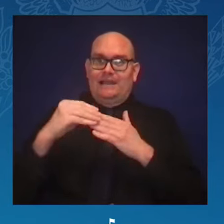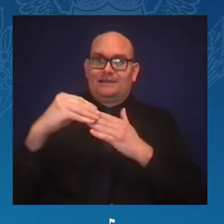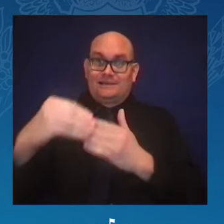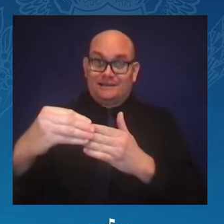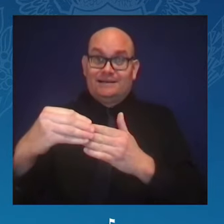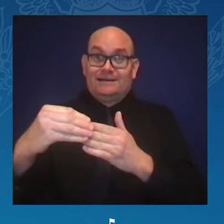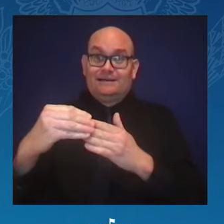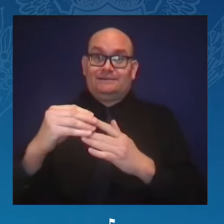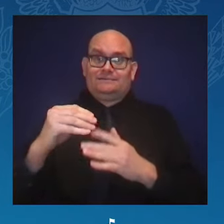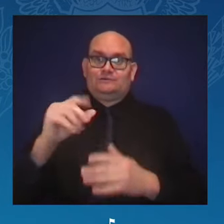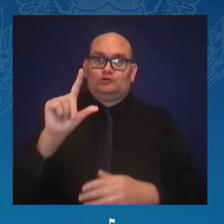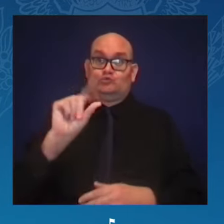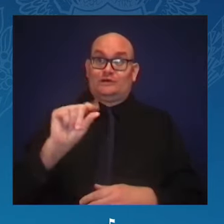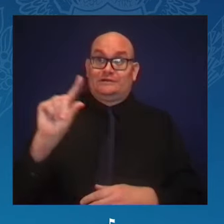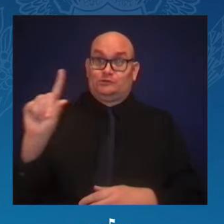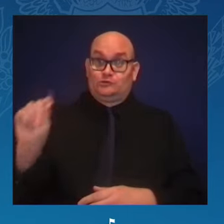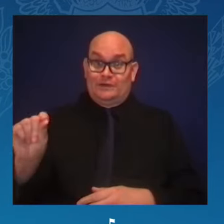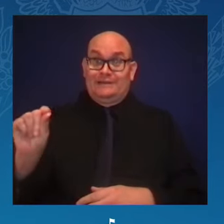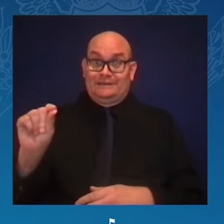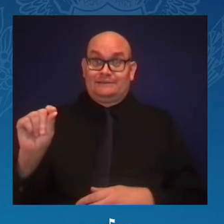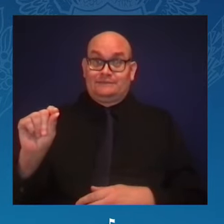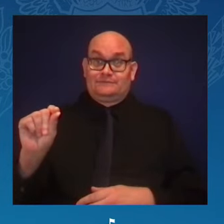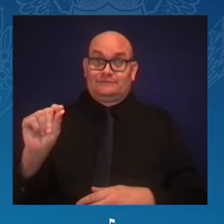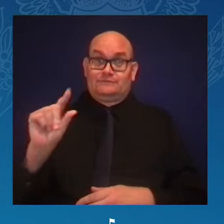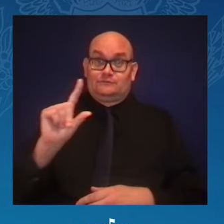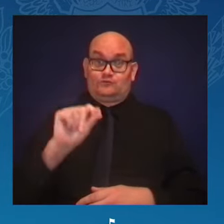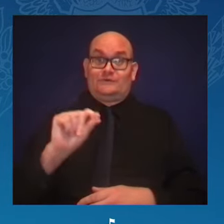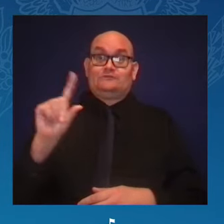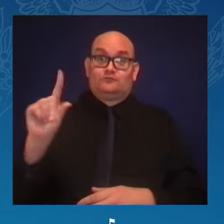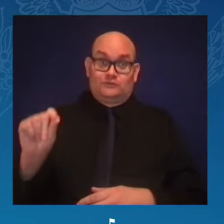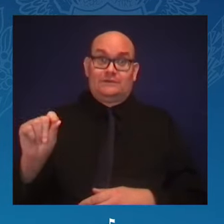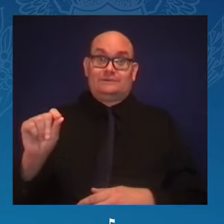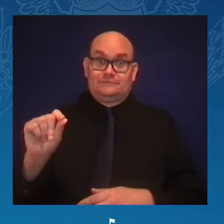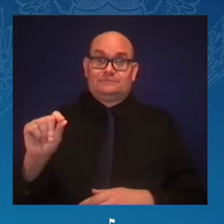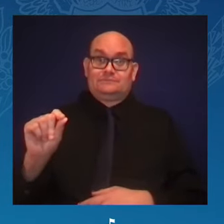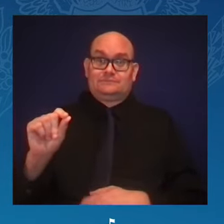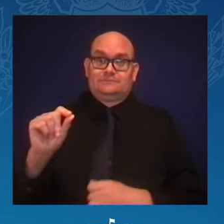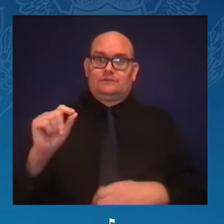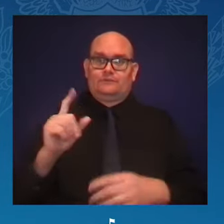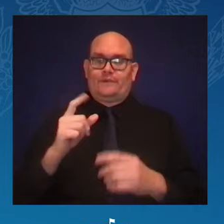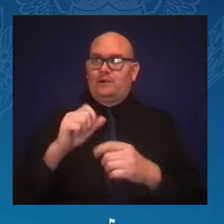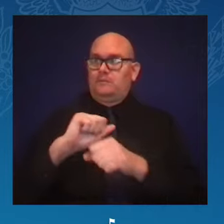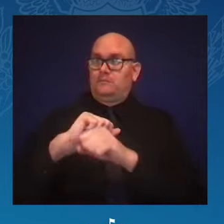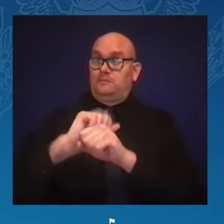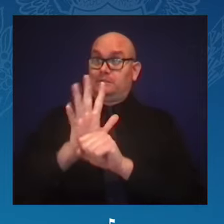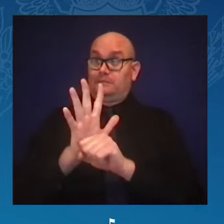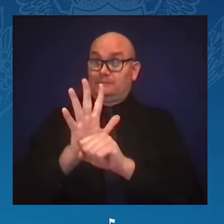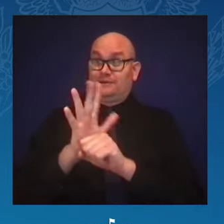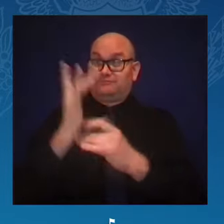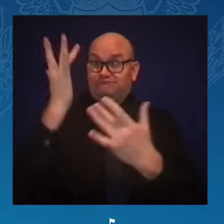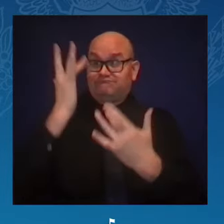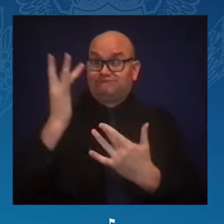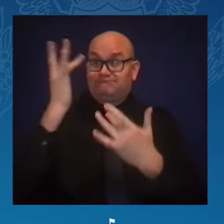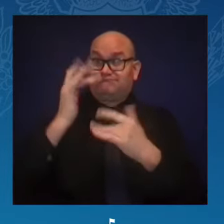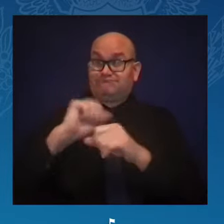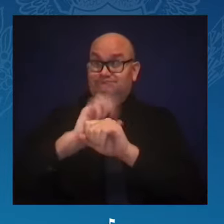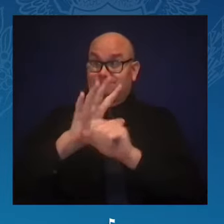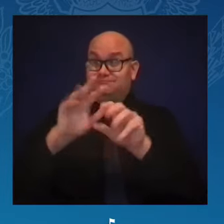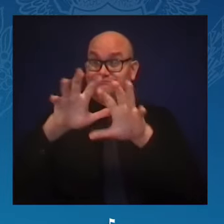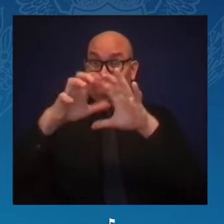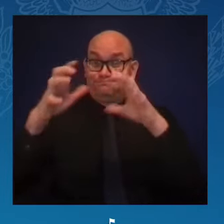when during the height of a pandemic with a fierce commitment to our future,